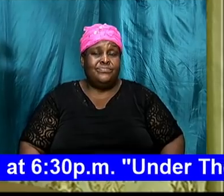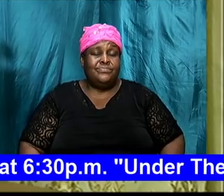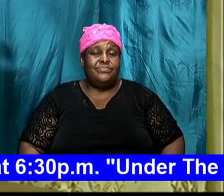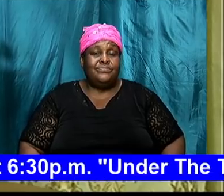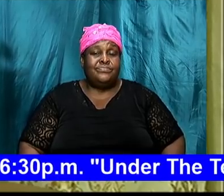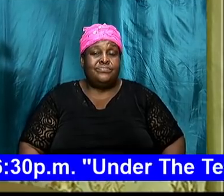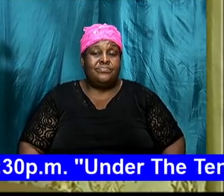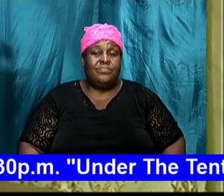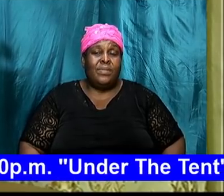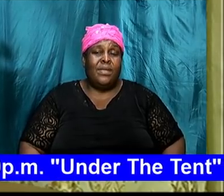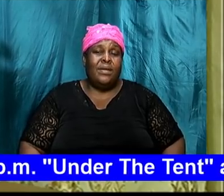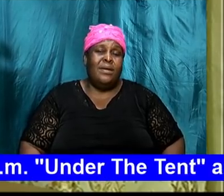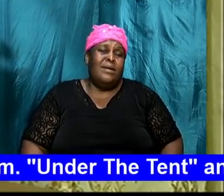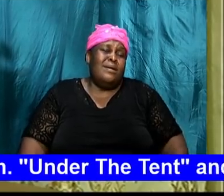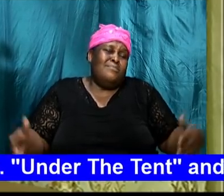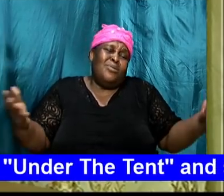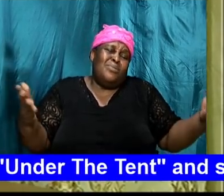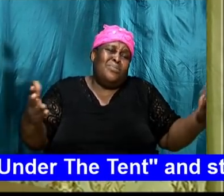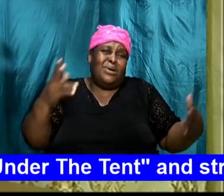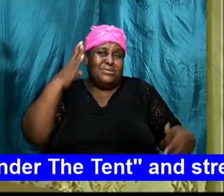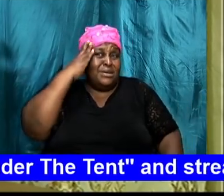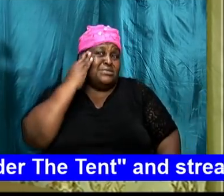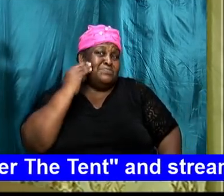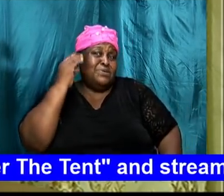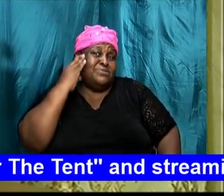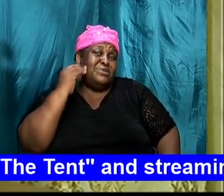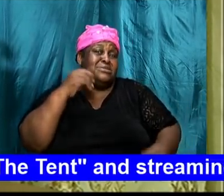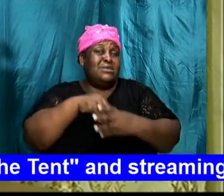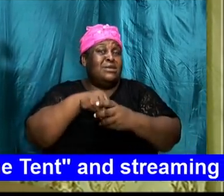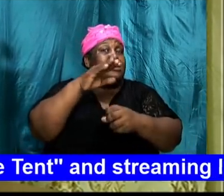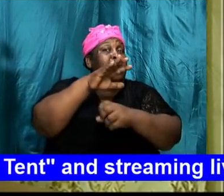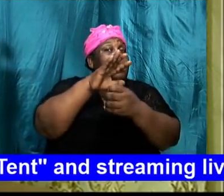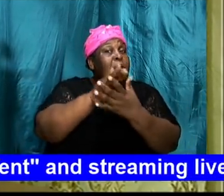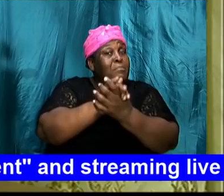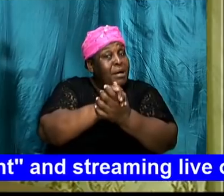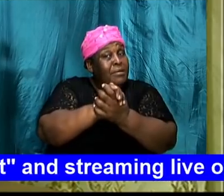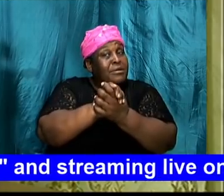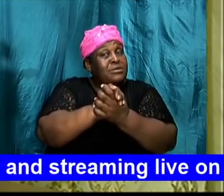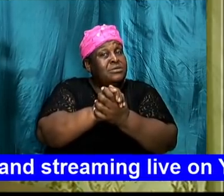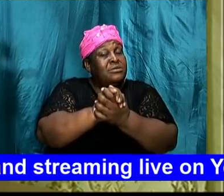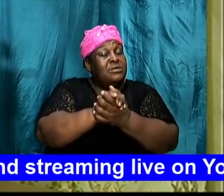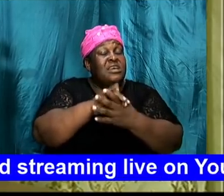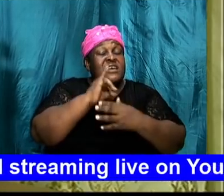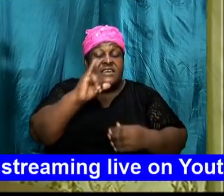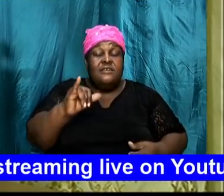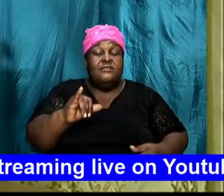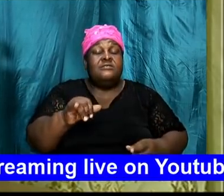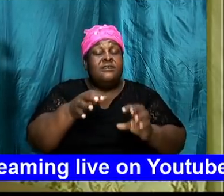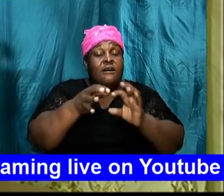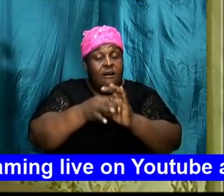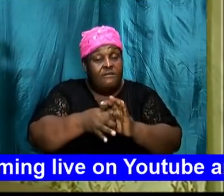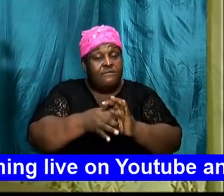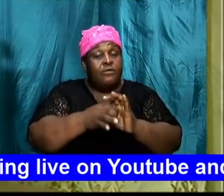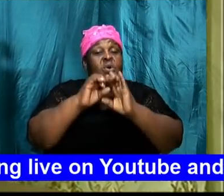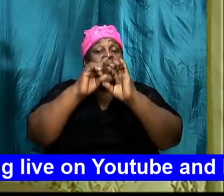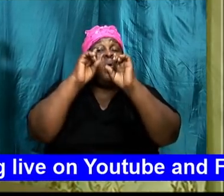but what you're experiencing in your marriage is as a result of